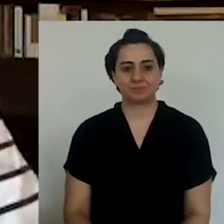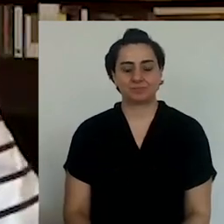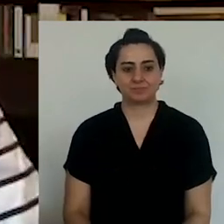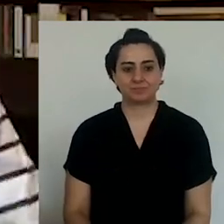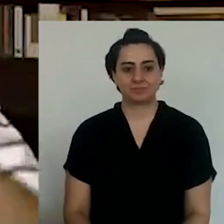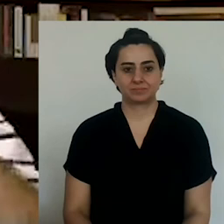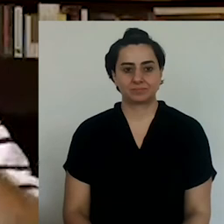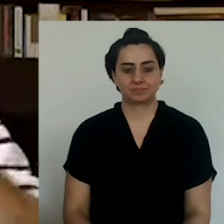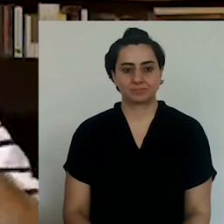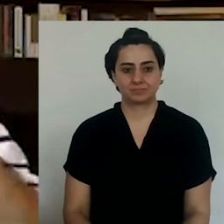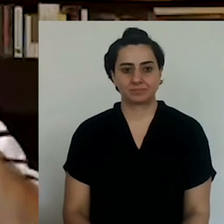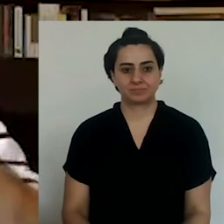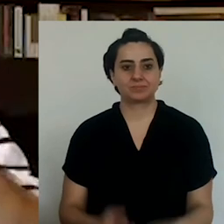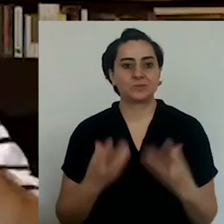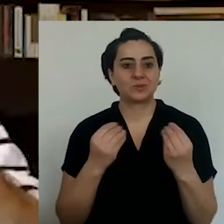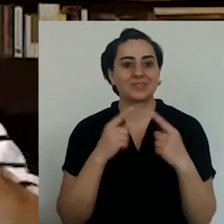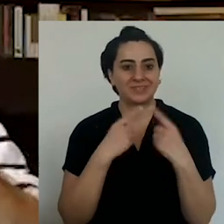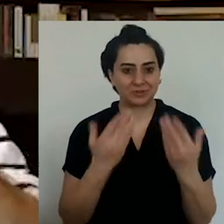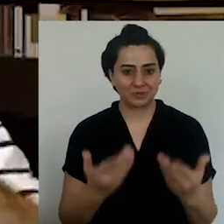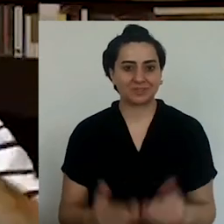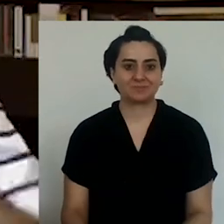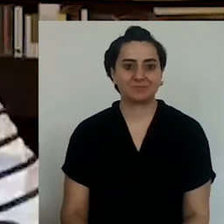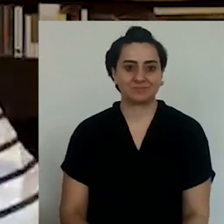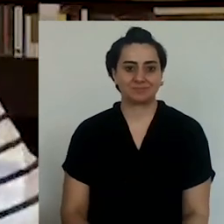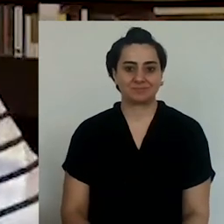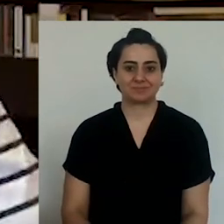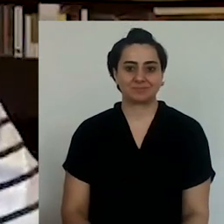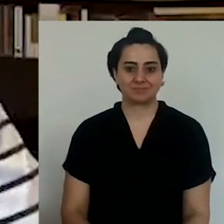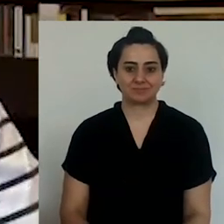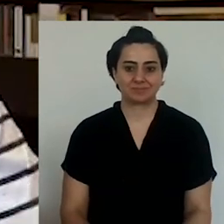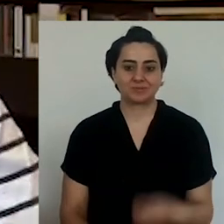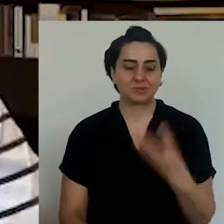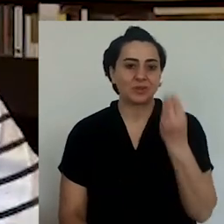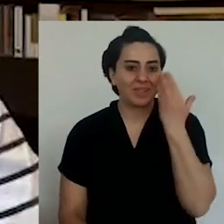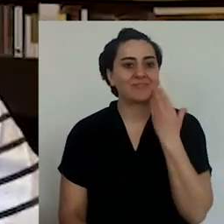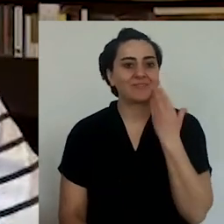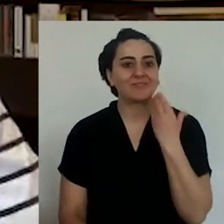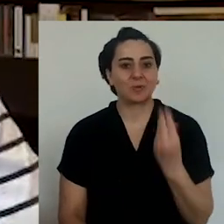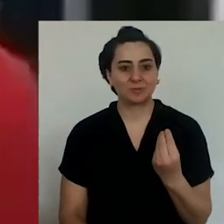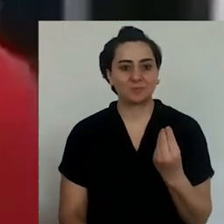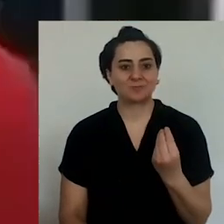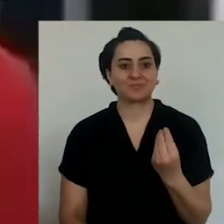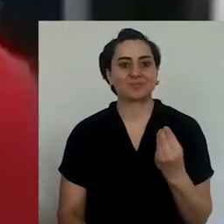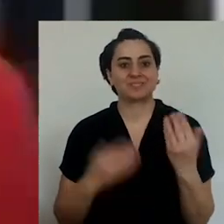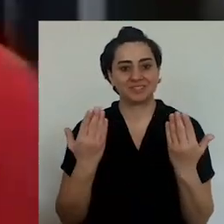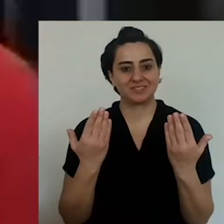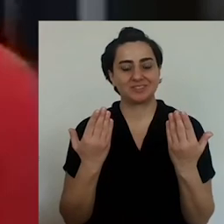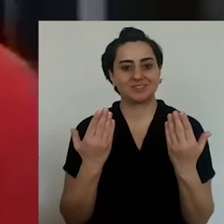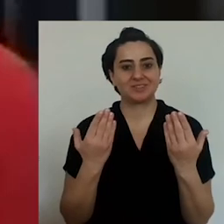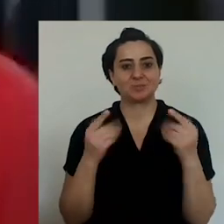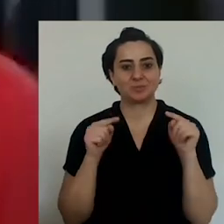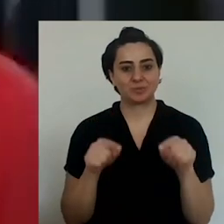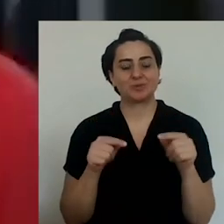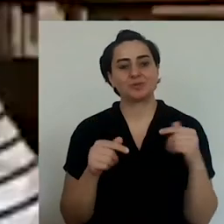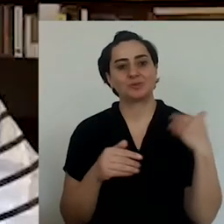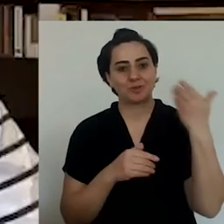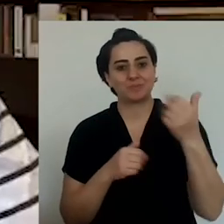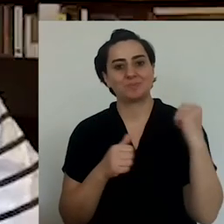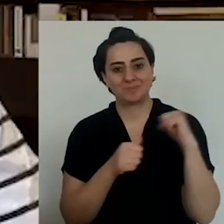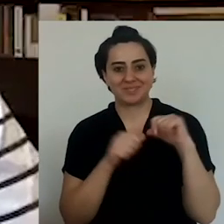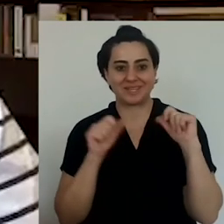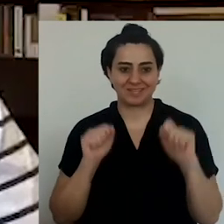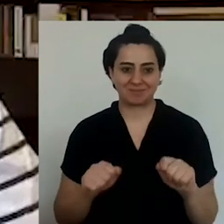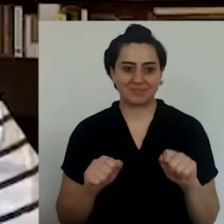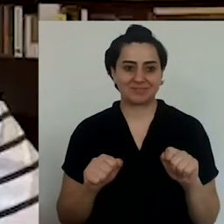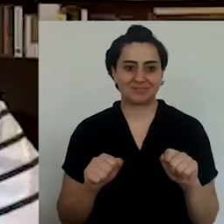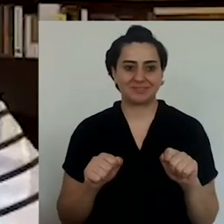And I hope that we're going to be remembering you today when we're eating as well. And your father as well. This